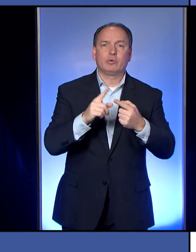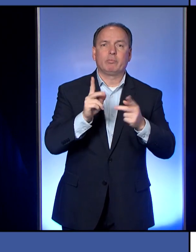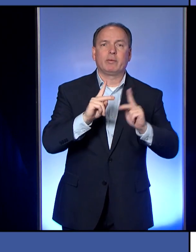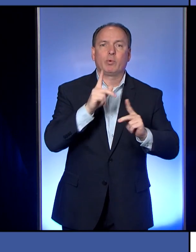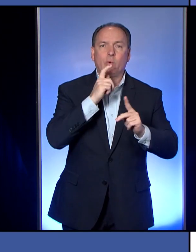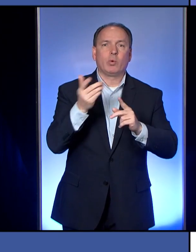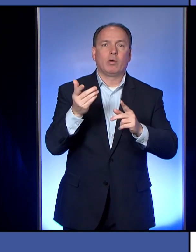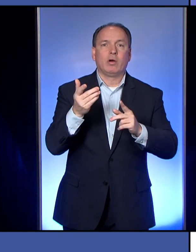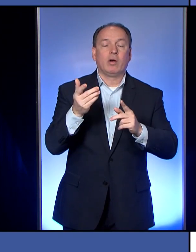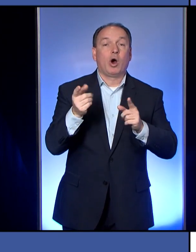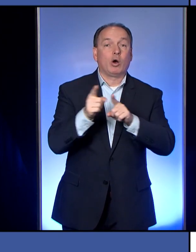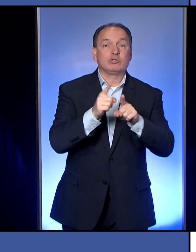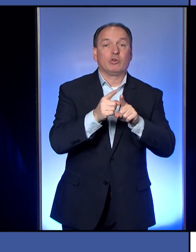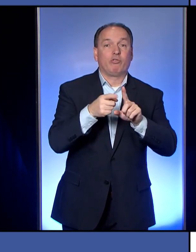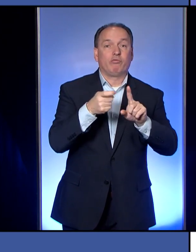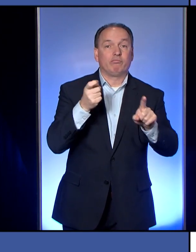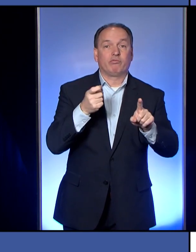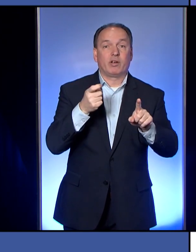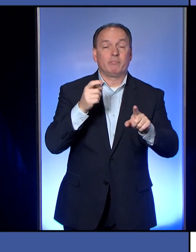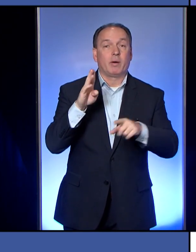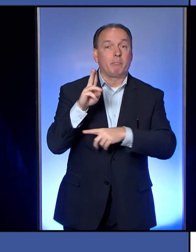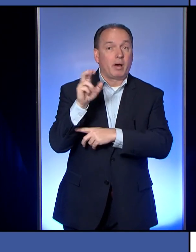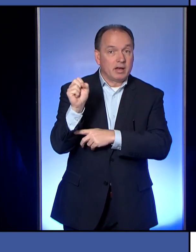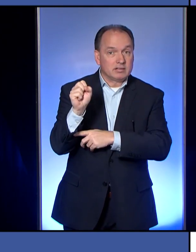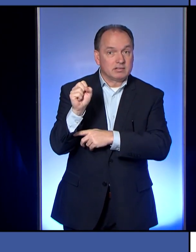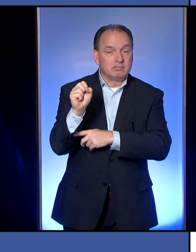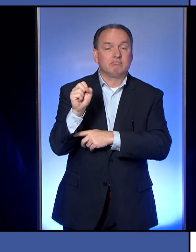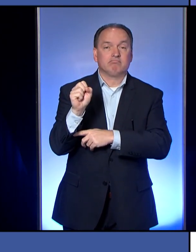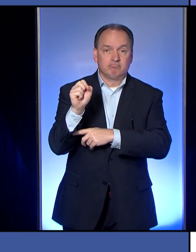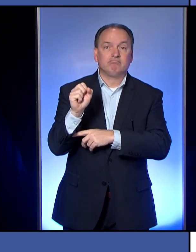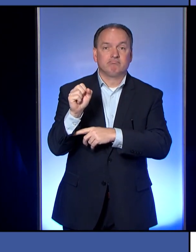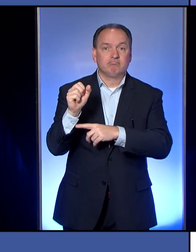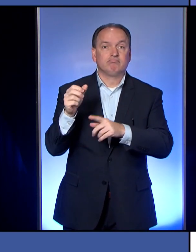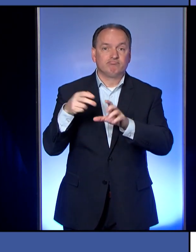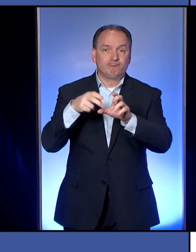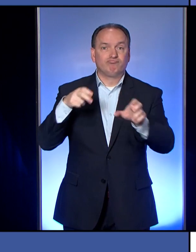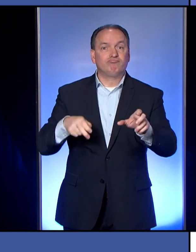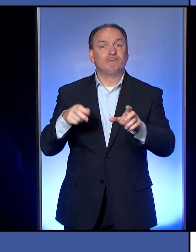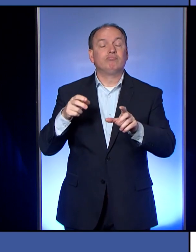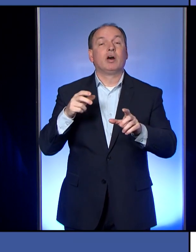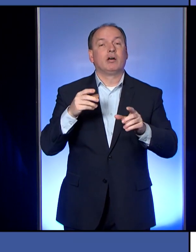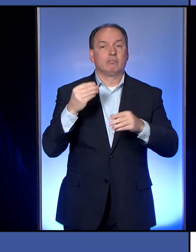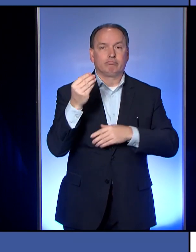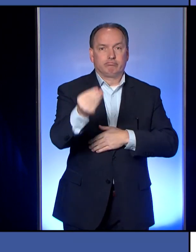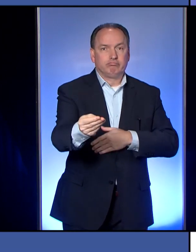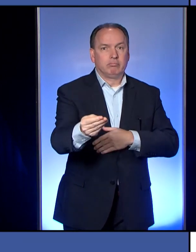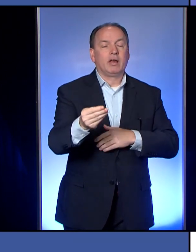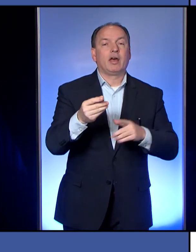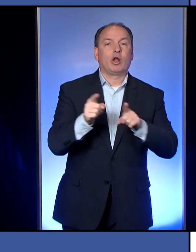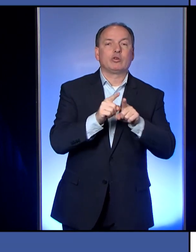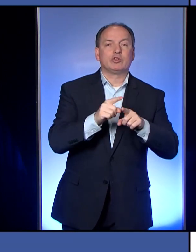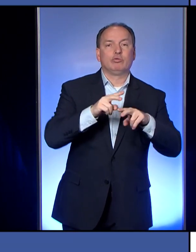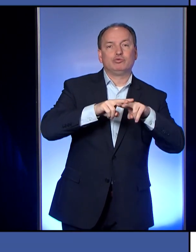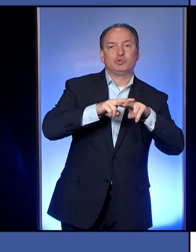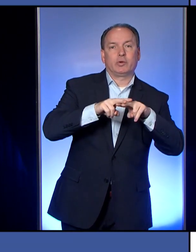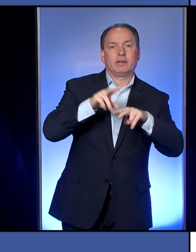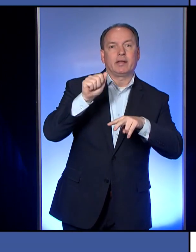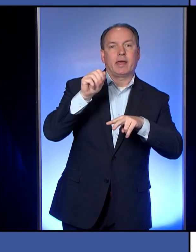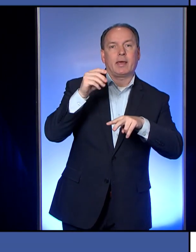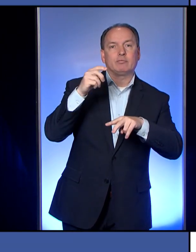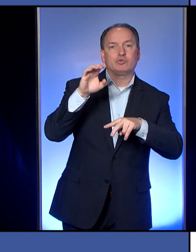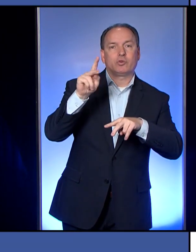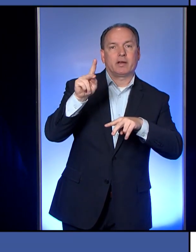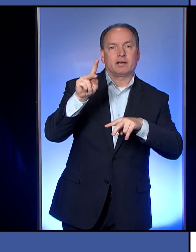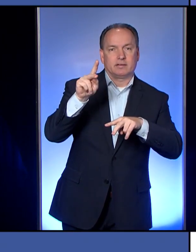off of a bus, a Greyhound bus into our community and also at the Amtrak station. So this will be available